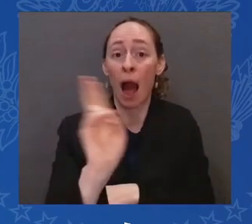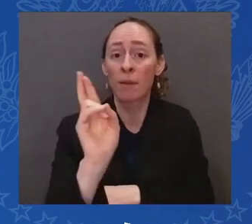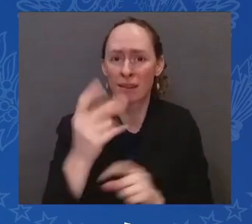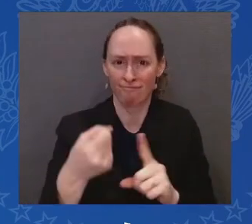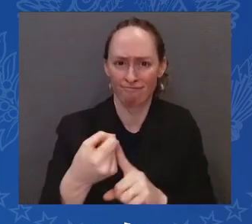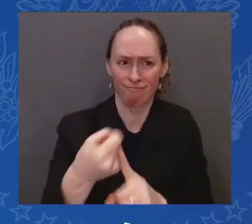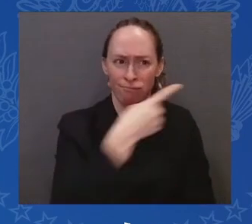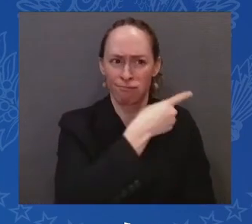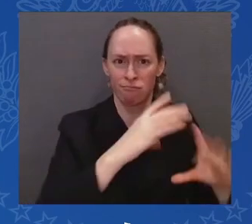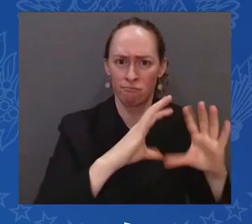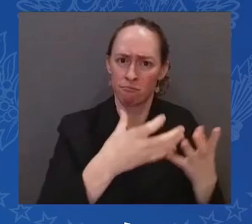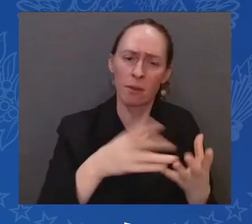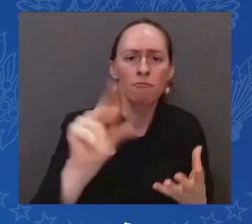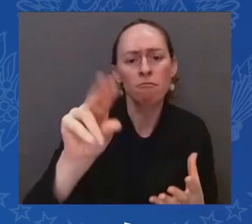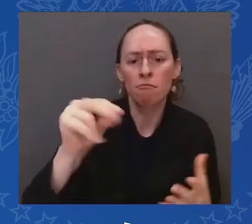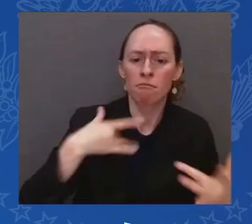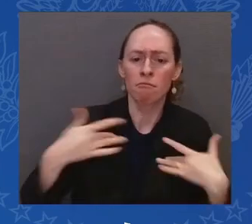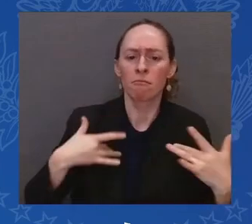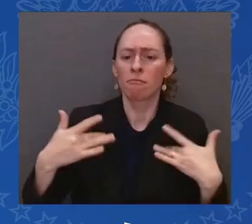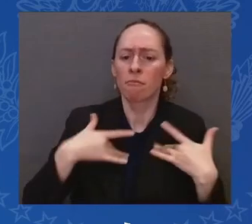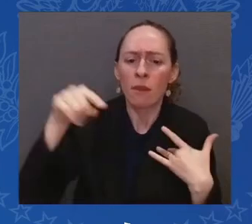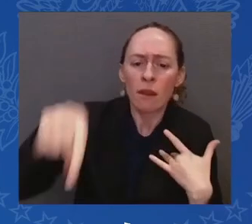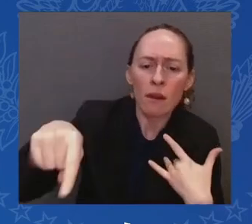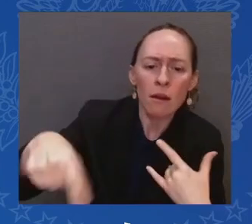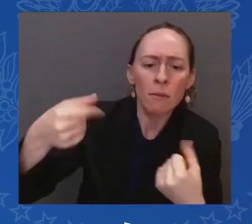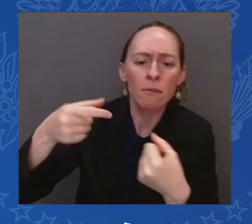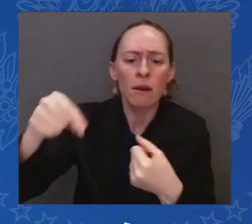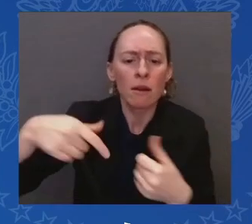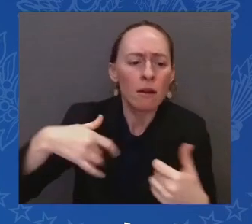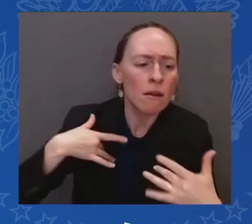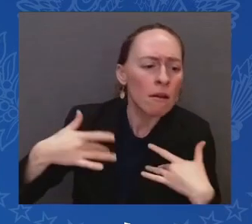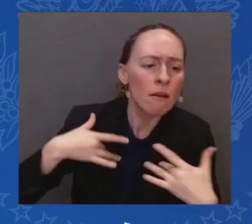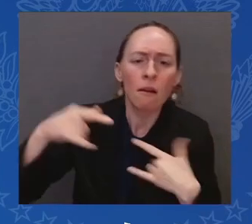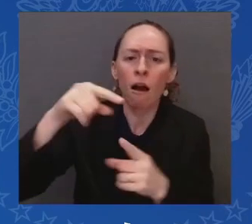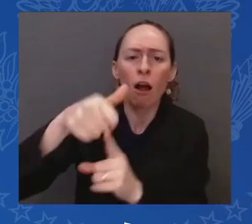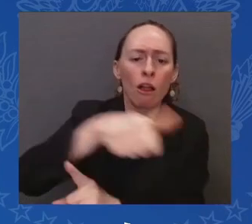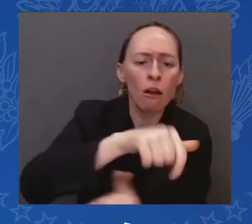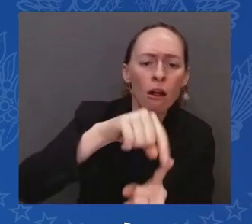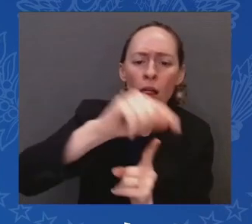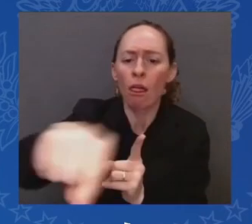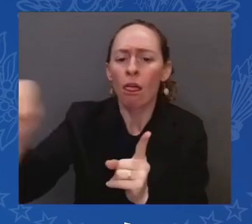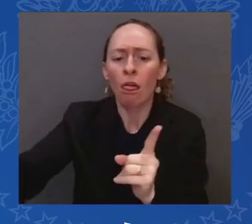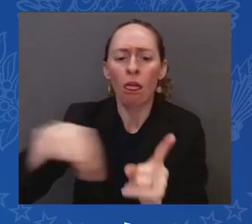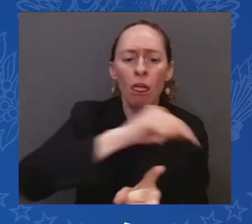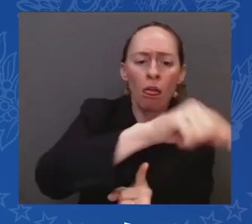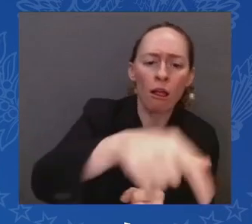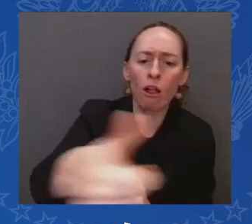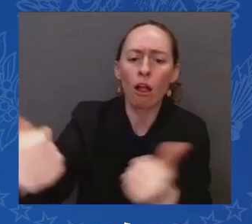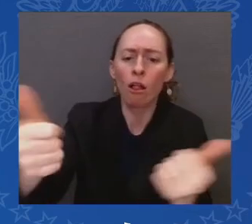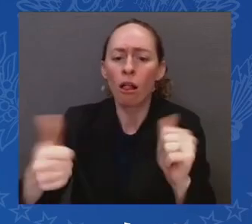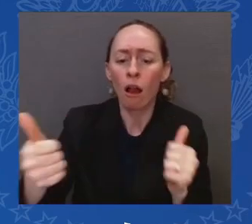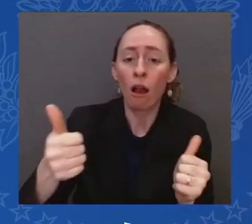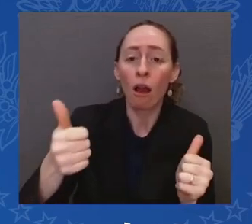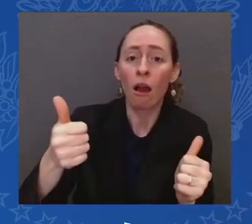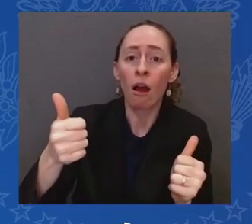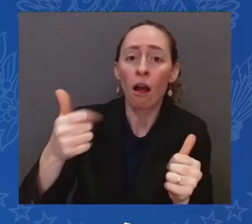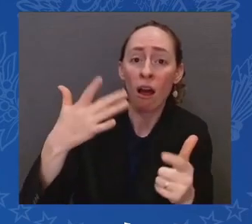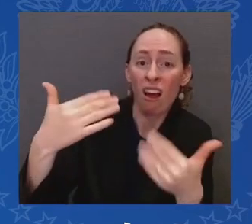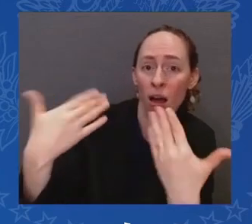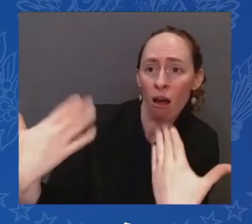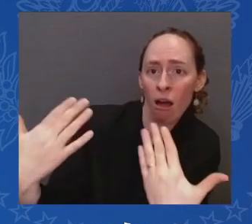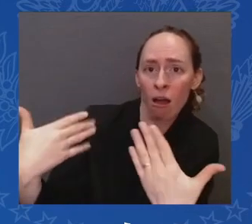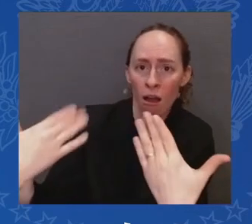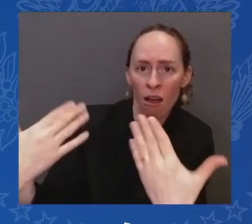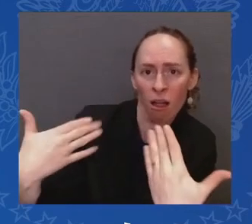policies. Let me be clear. We need real solutions. I support real solutions of the border. I put forward a